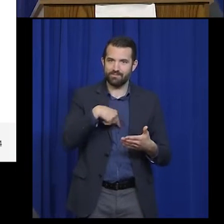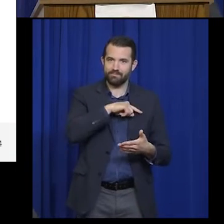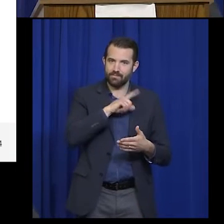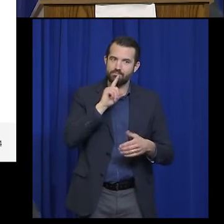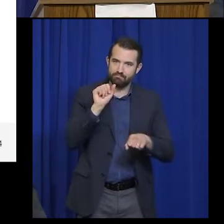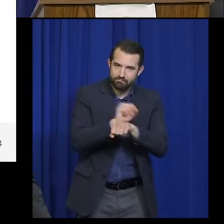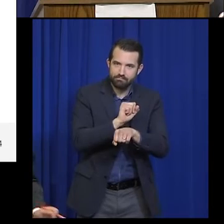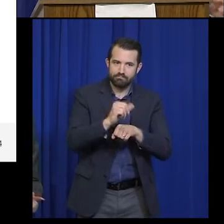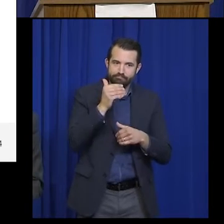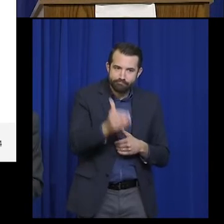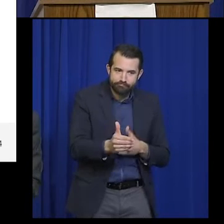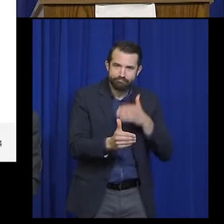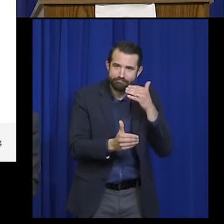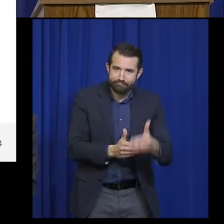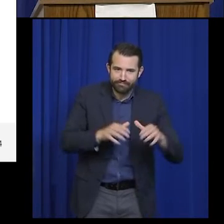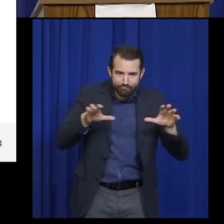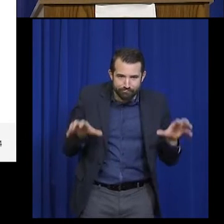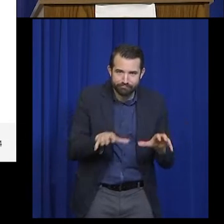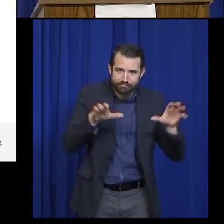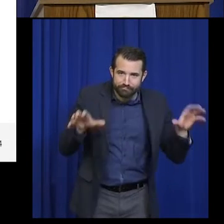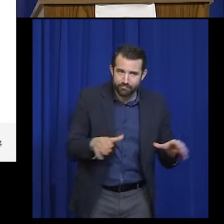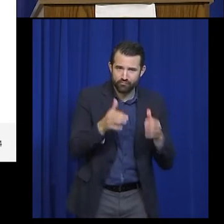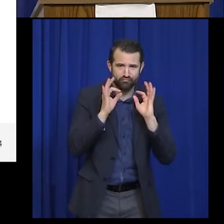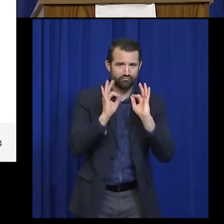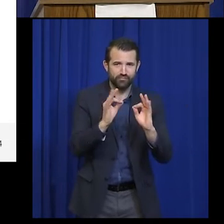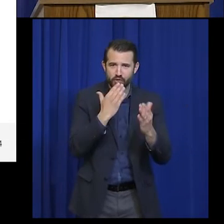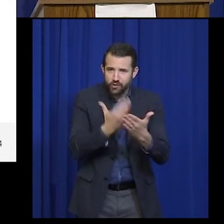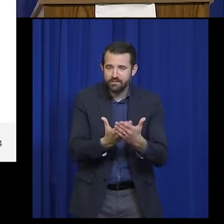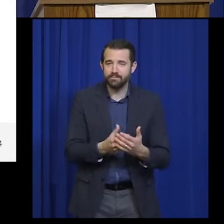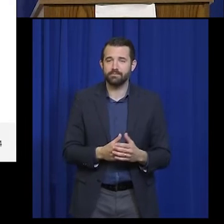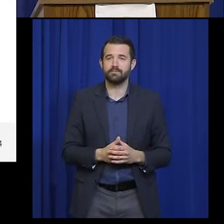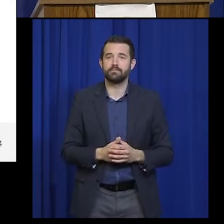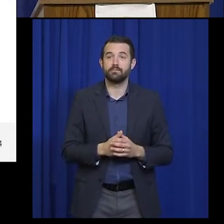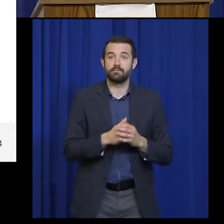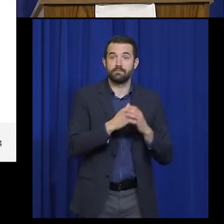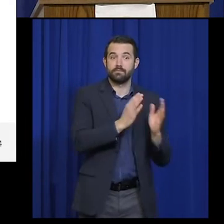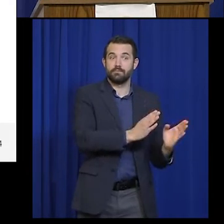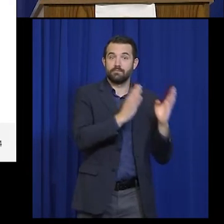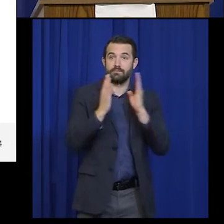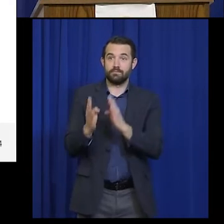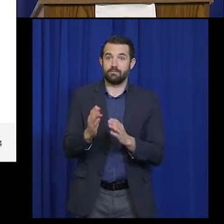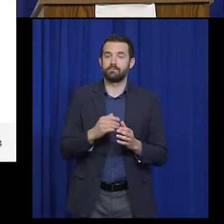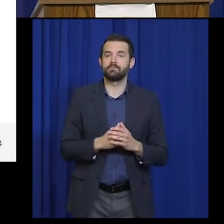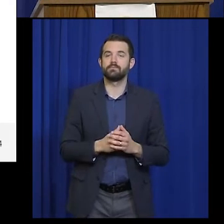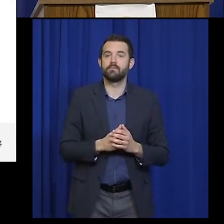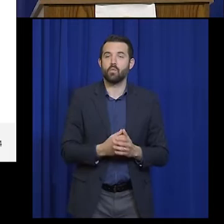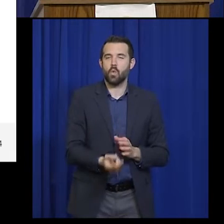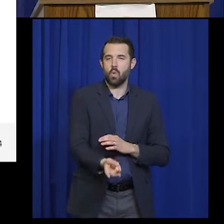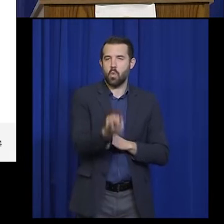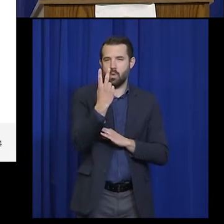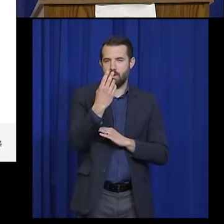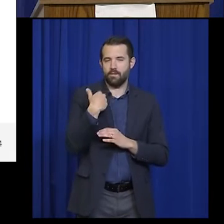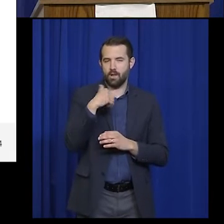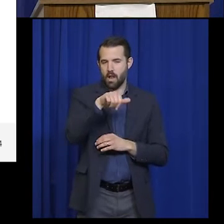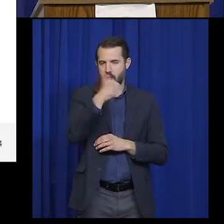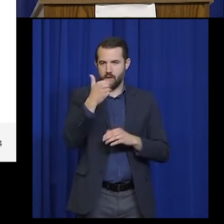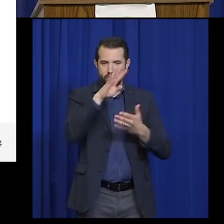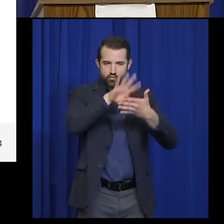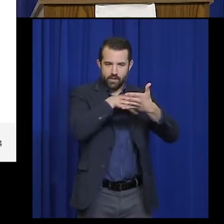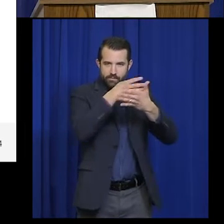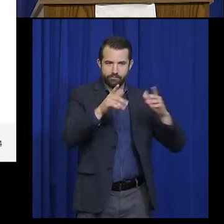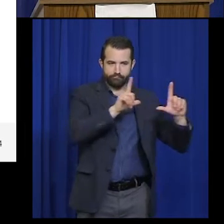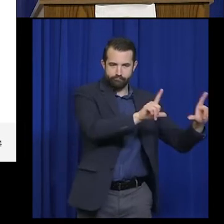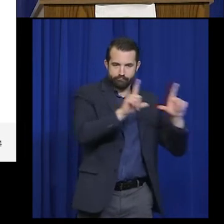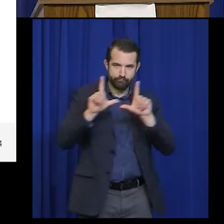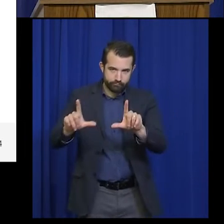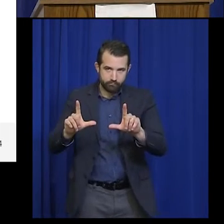On the next slide, I'd like to take a deeper look and a broader look at the overall number of cases of